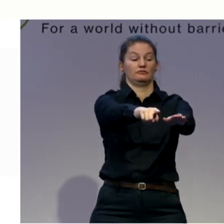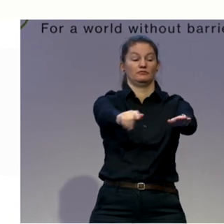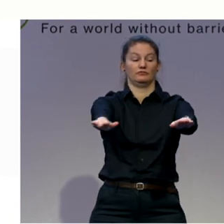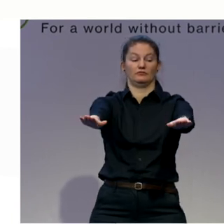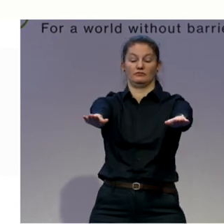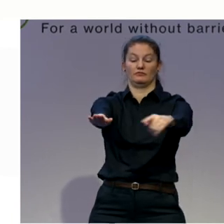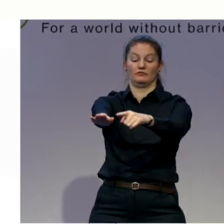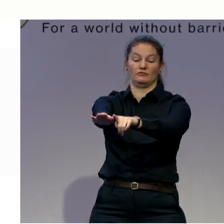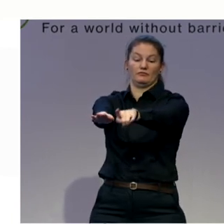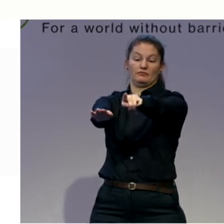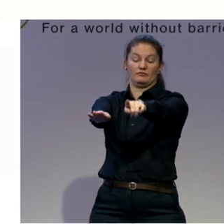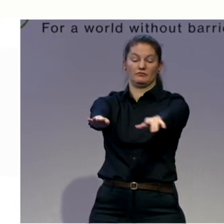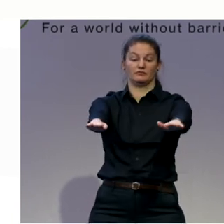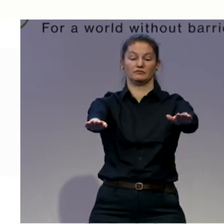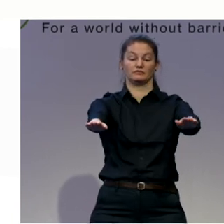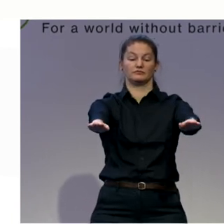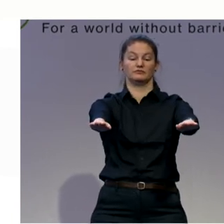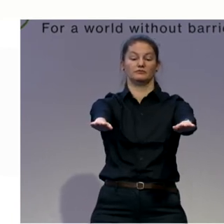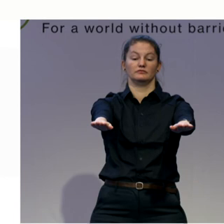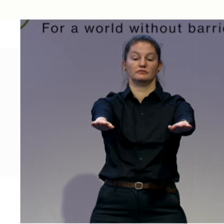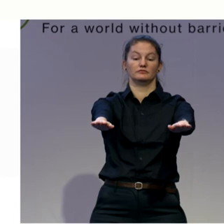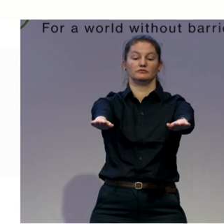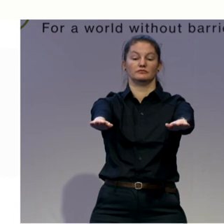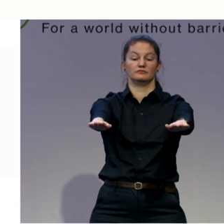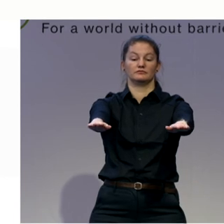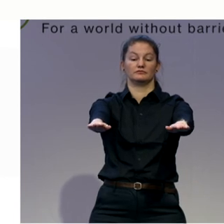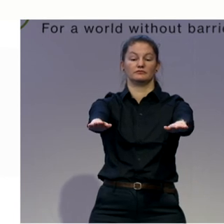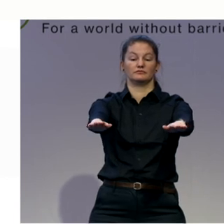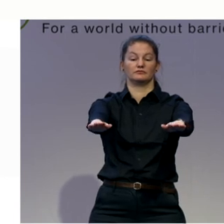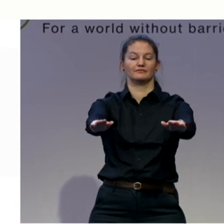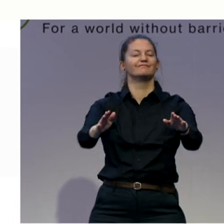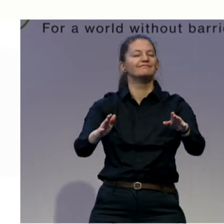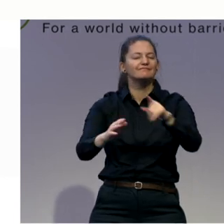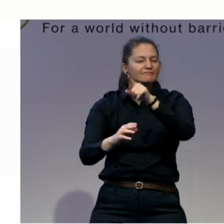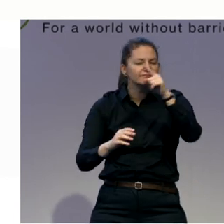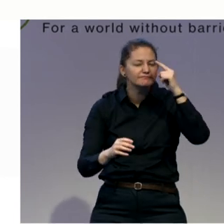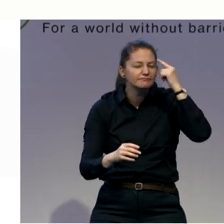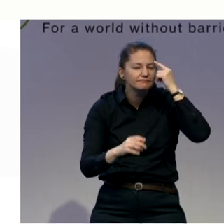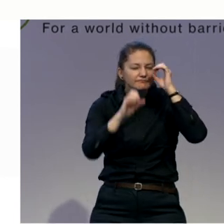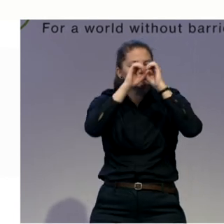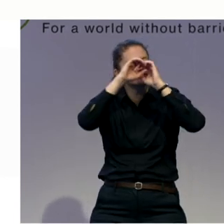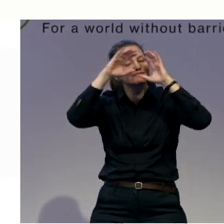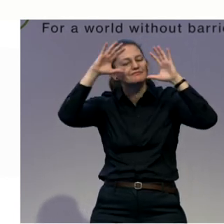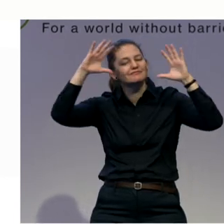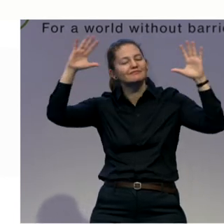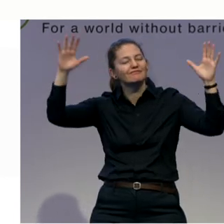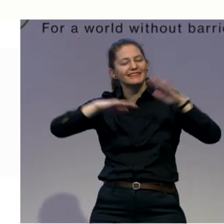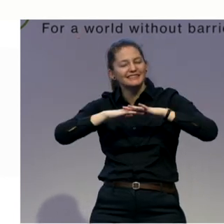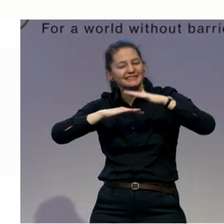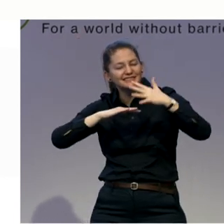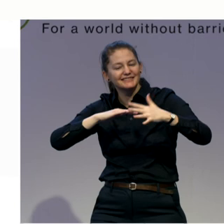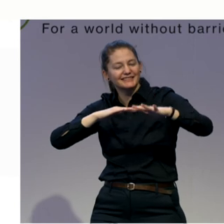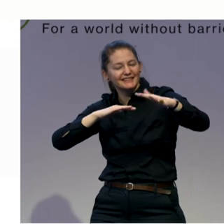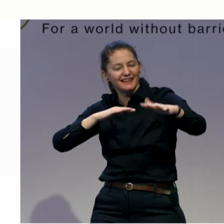are slapping the water on the ocean. As the water is super high density. We will pulse five